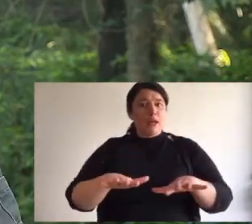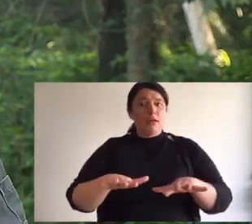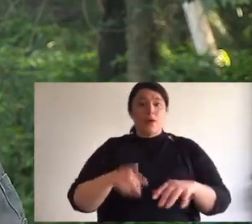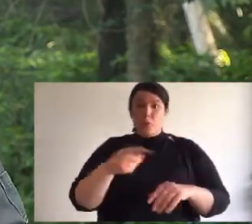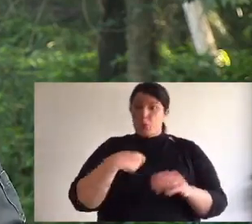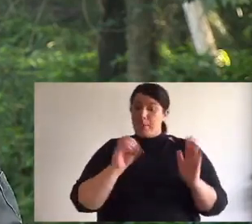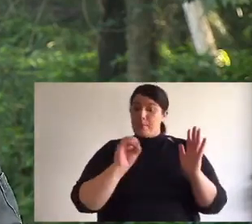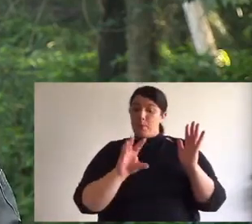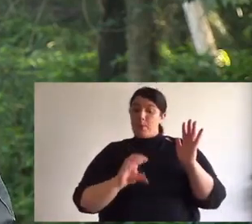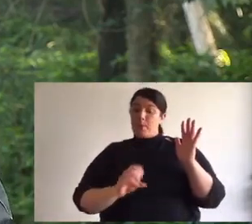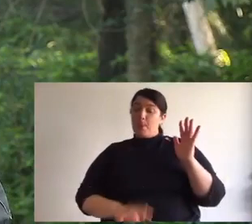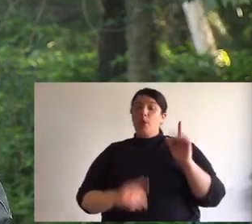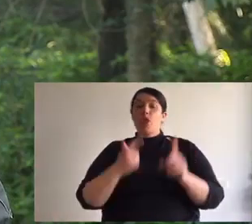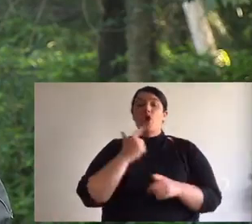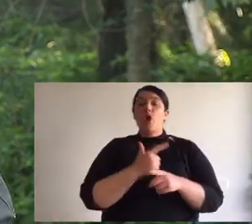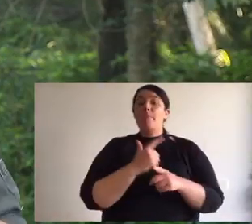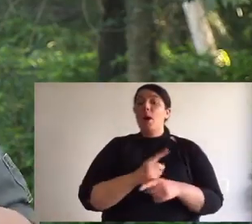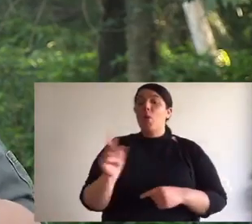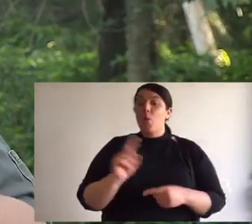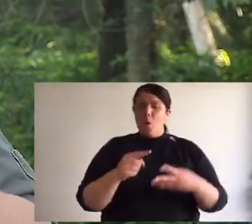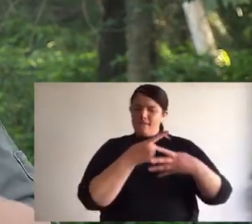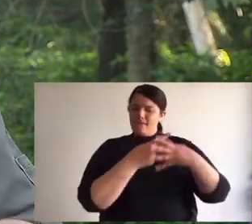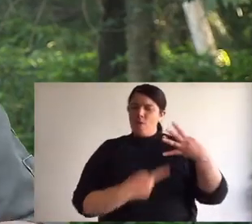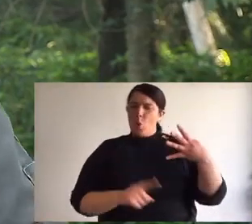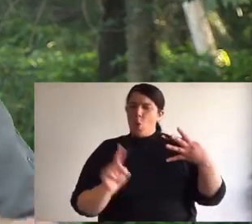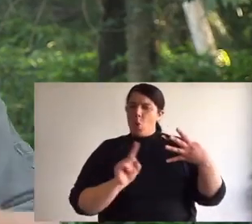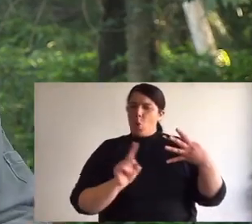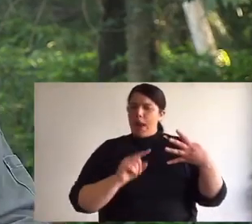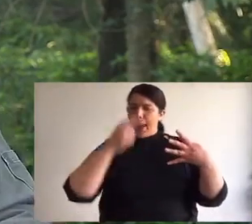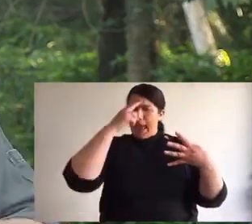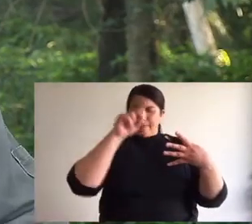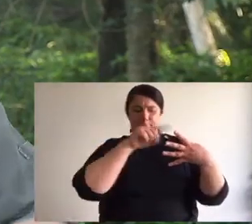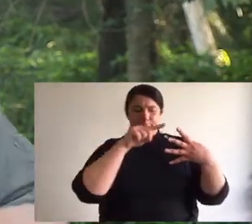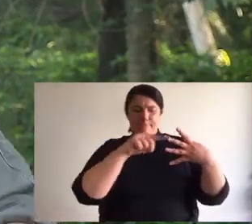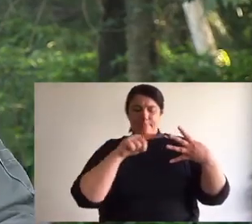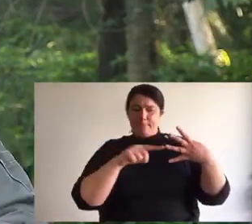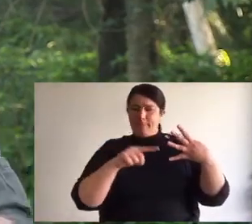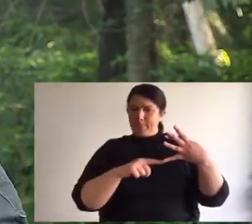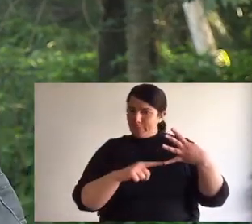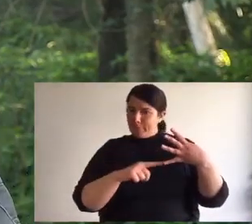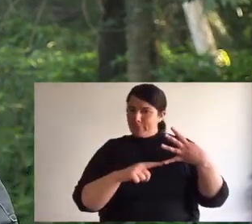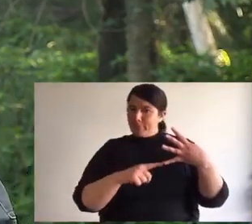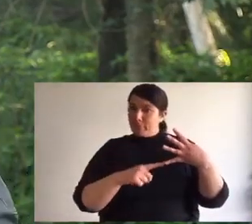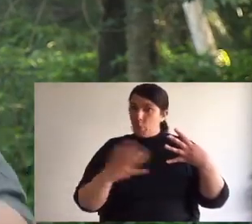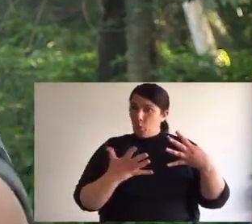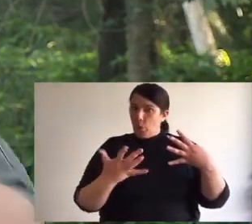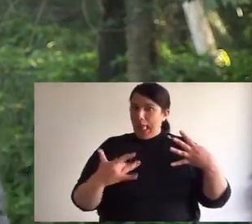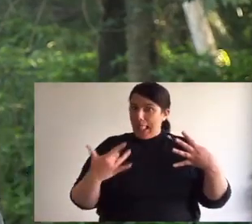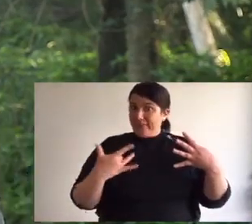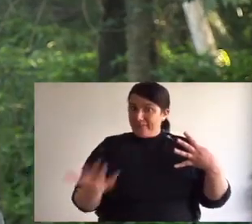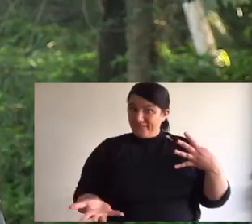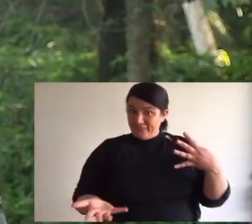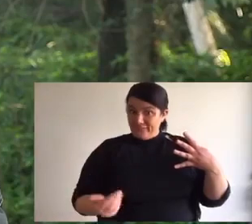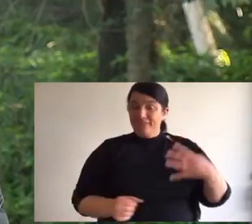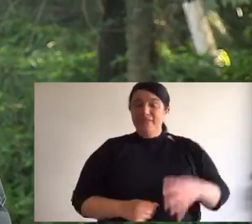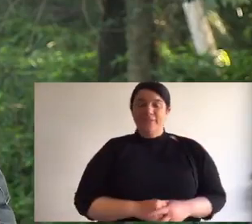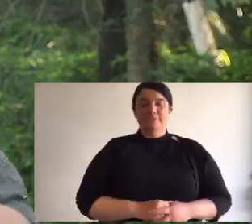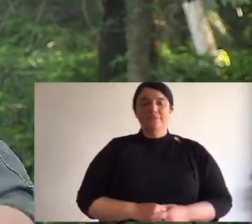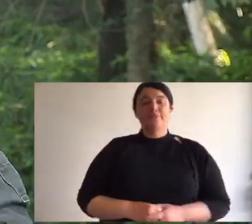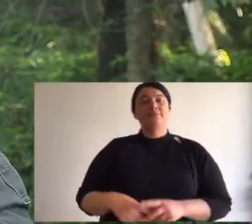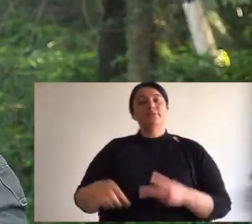I'd like you to tell me, put it in the comments, what are the four species? What are their names and where are they found?